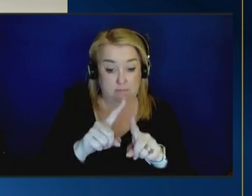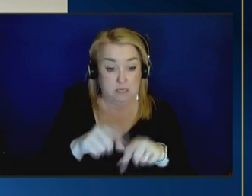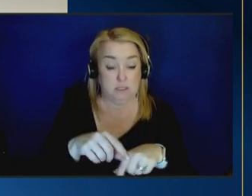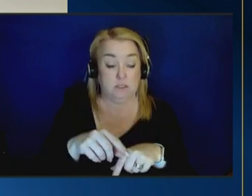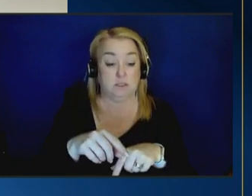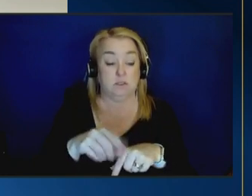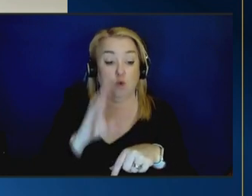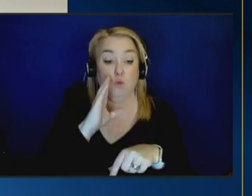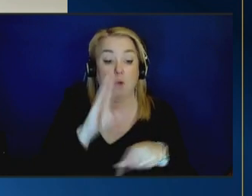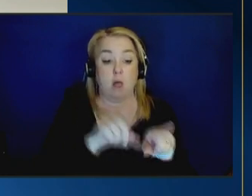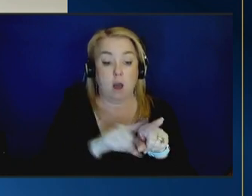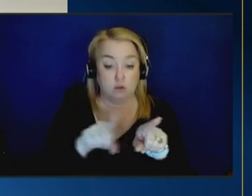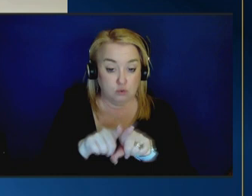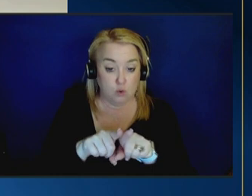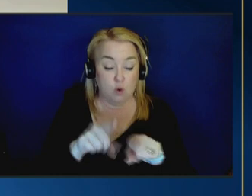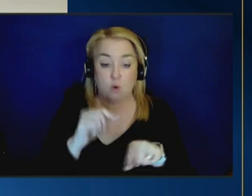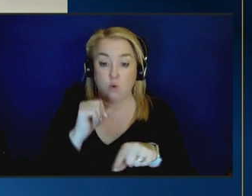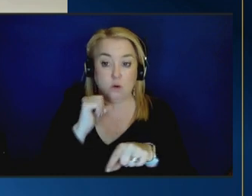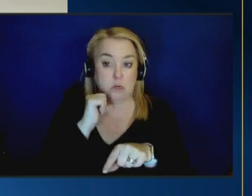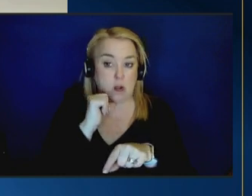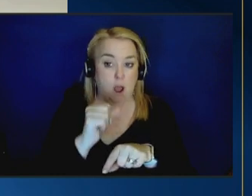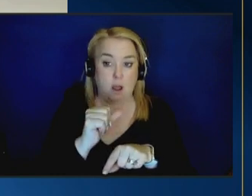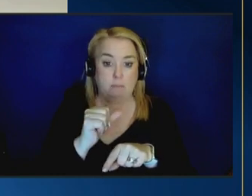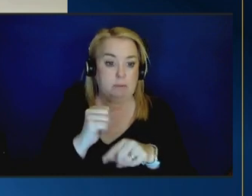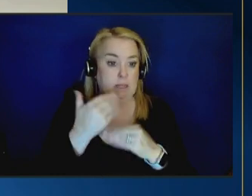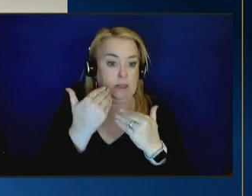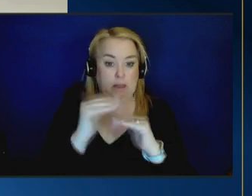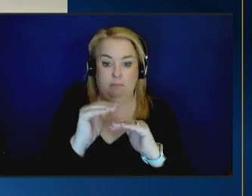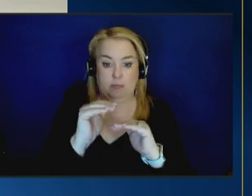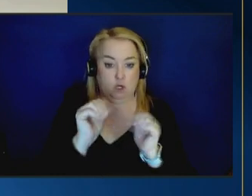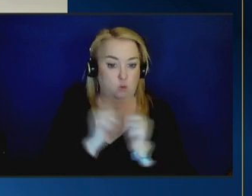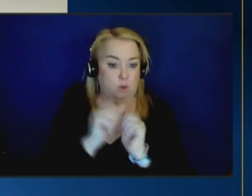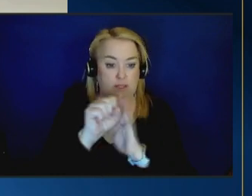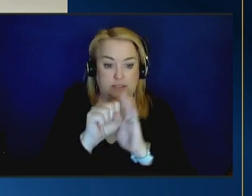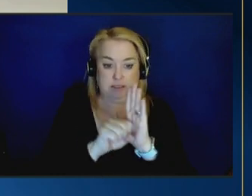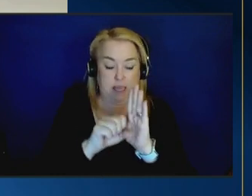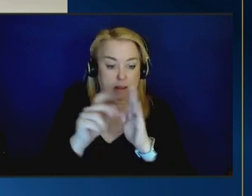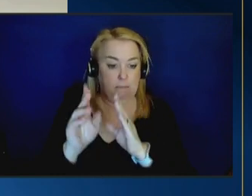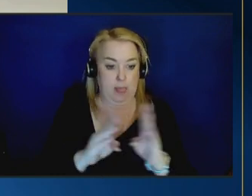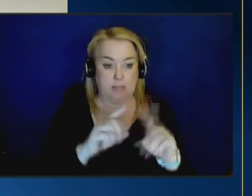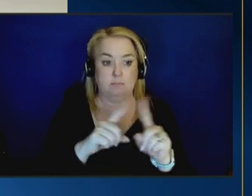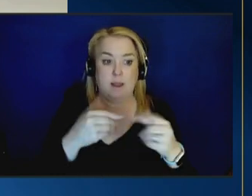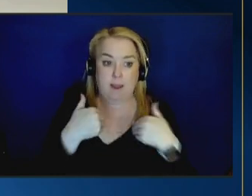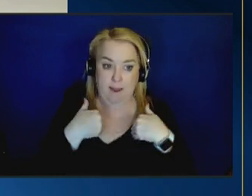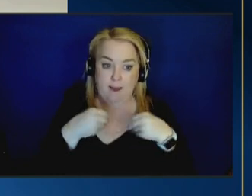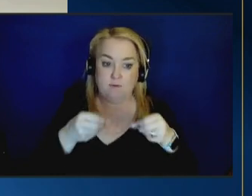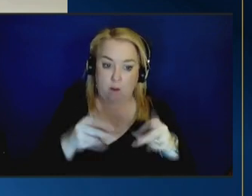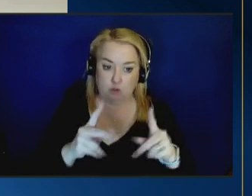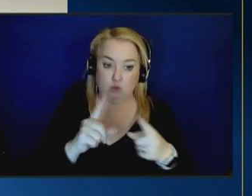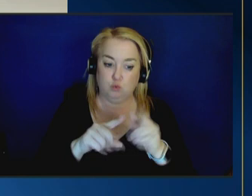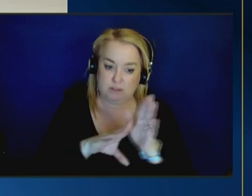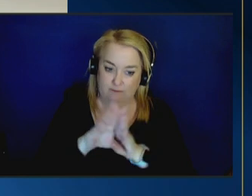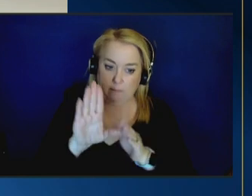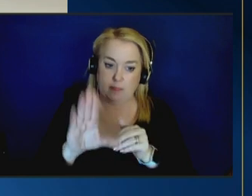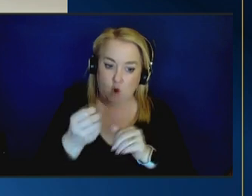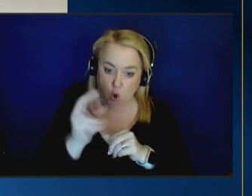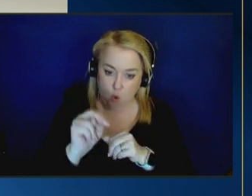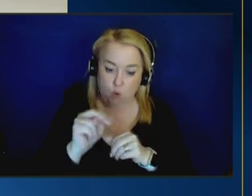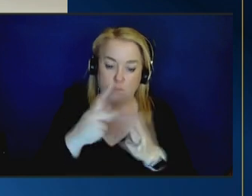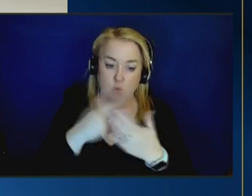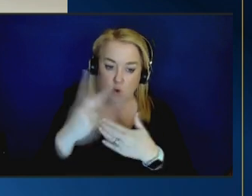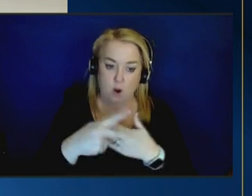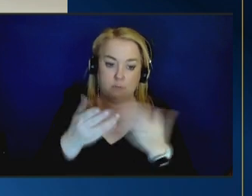at some point in the future not be constrained by uh state plans but actually have the opportunity to develop their own programs and services so